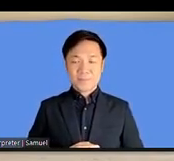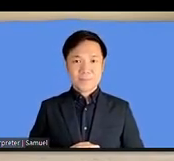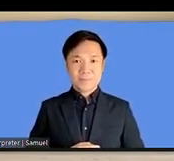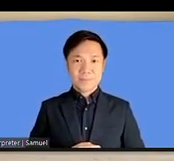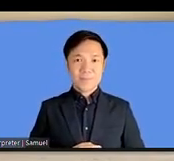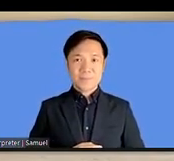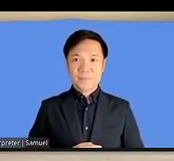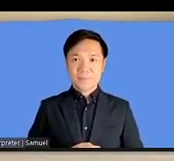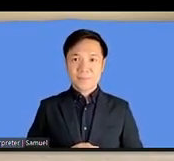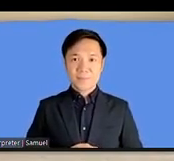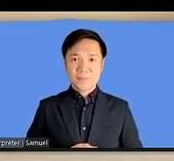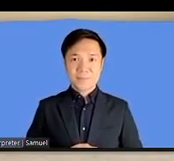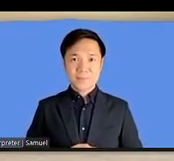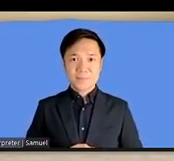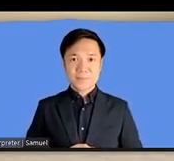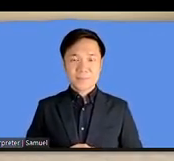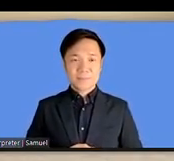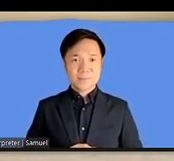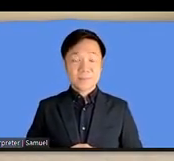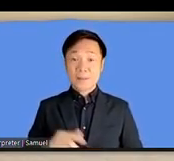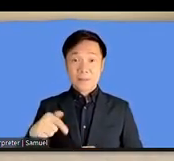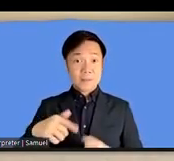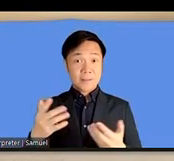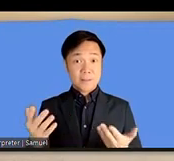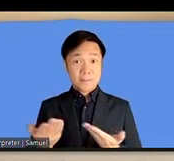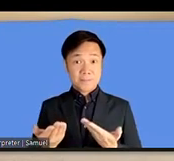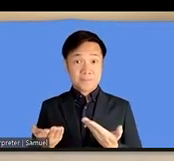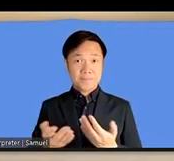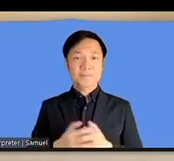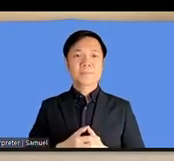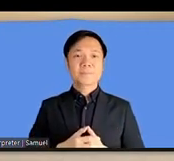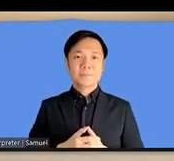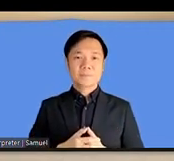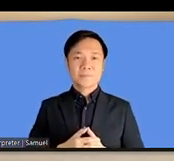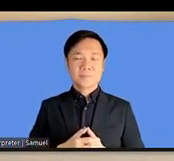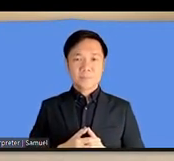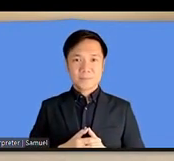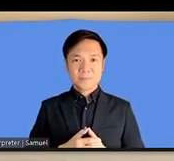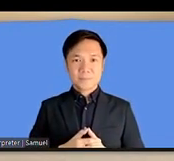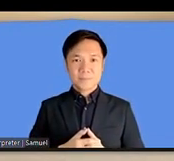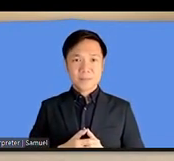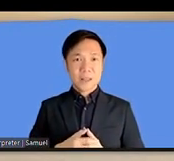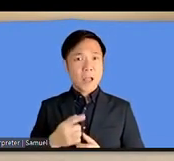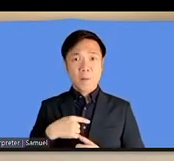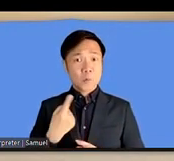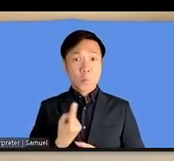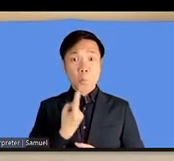among the speakers here it seems i'm the only deaf person